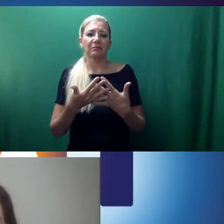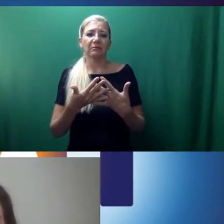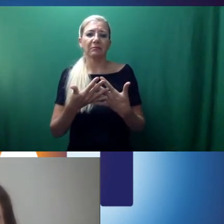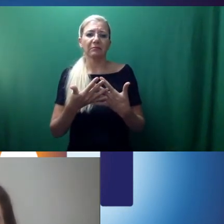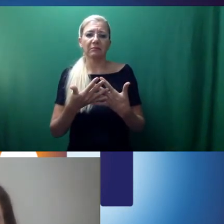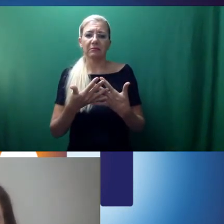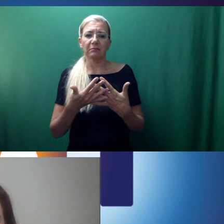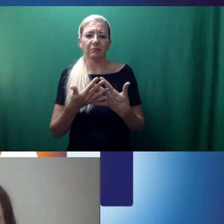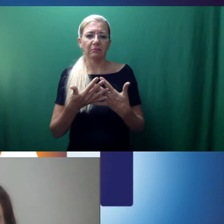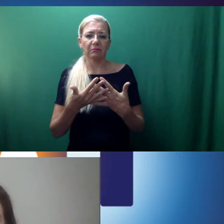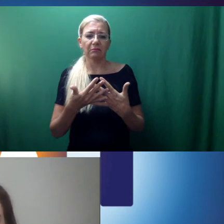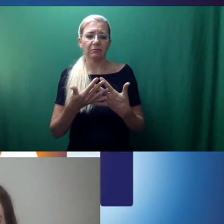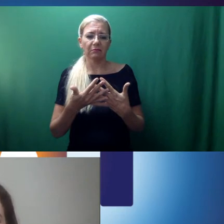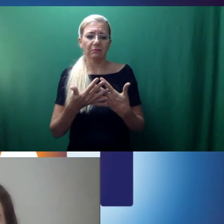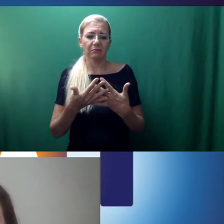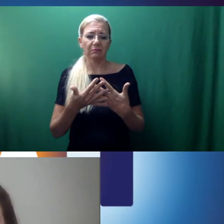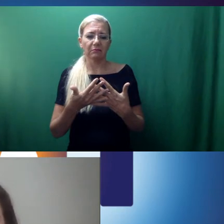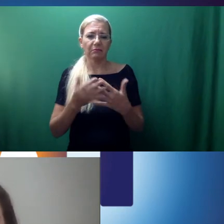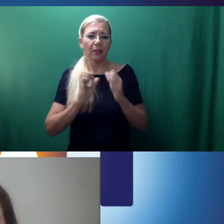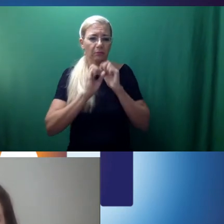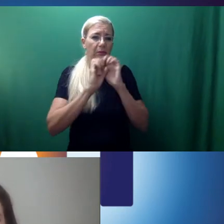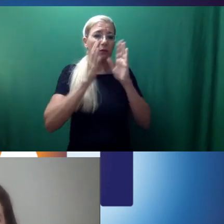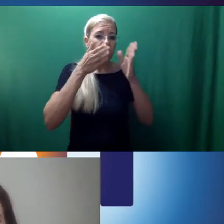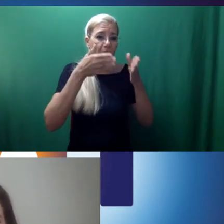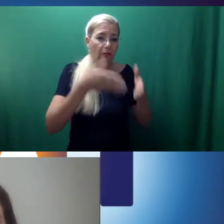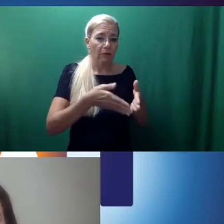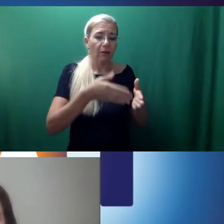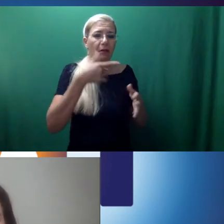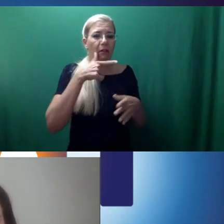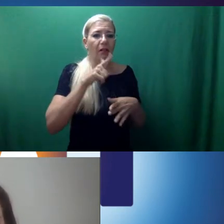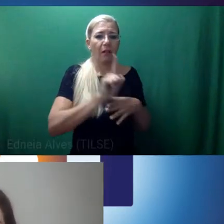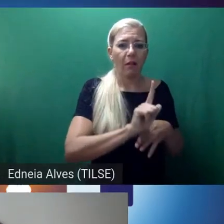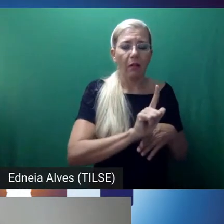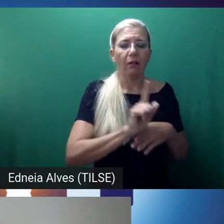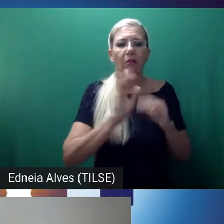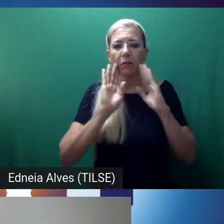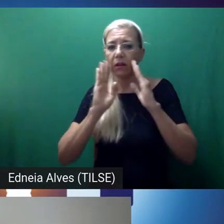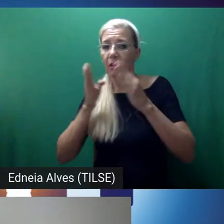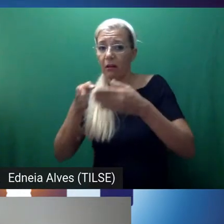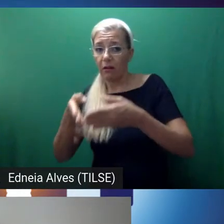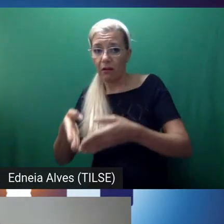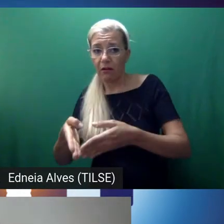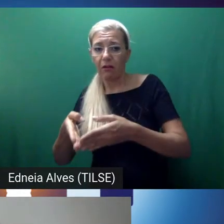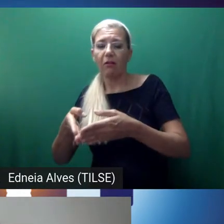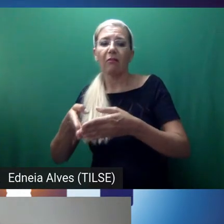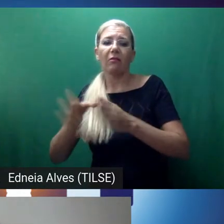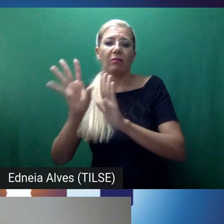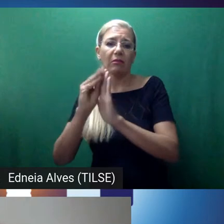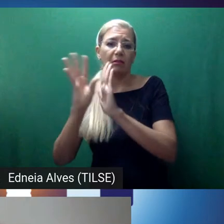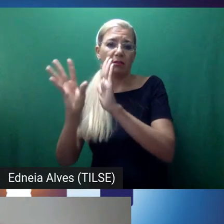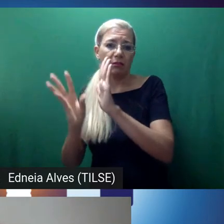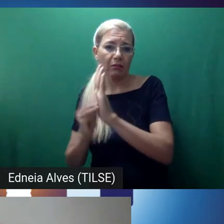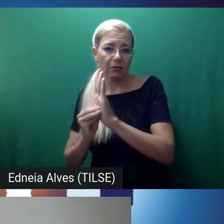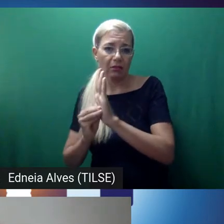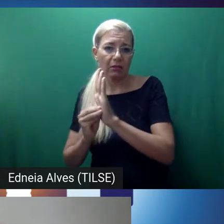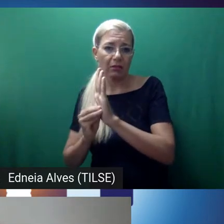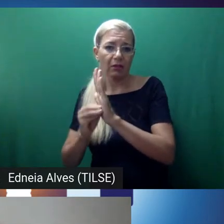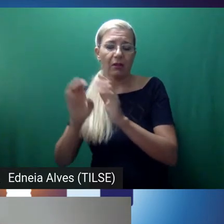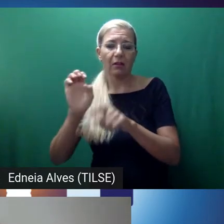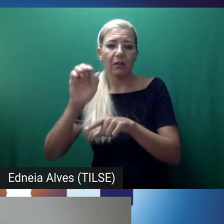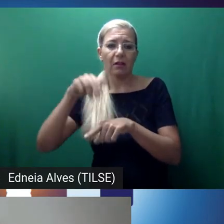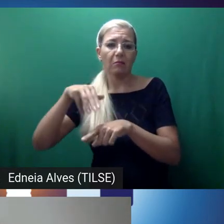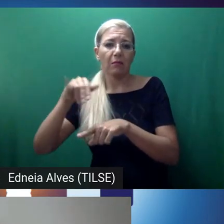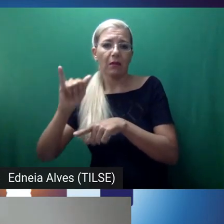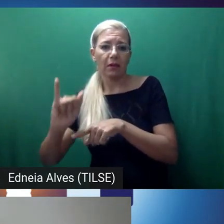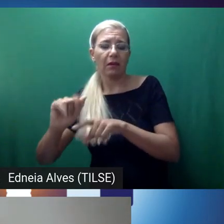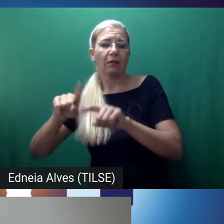focusing on language versus focusing on content. So, perhaps we could say that in an EMI class,